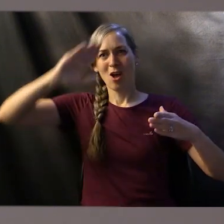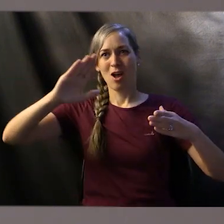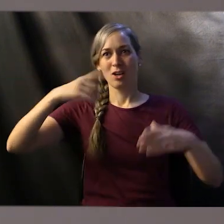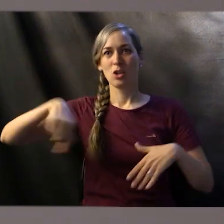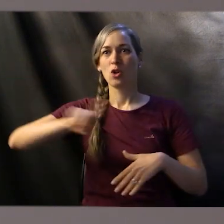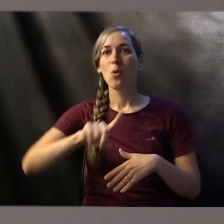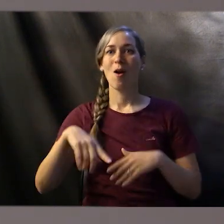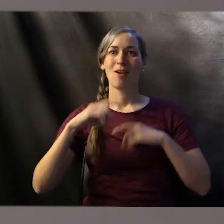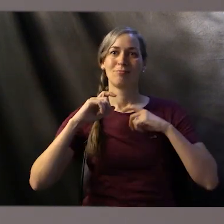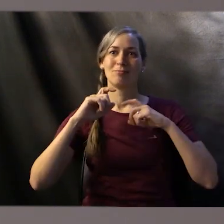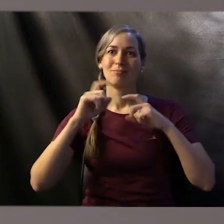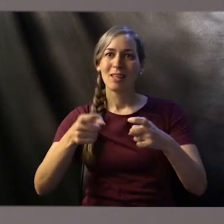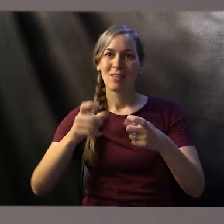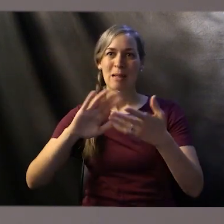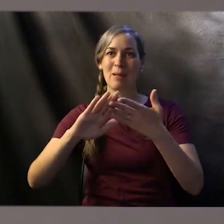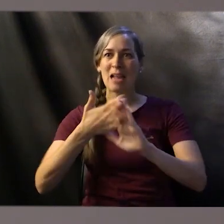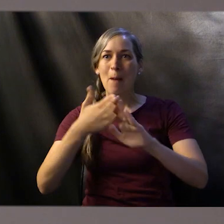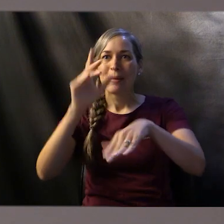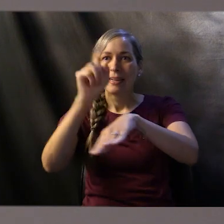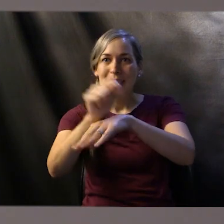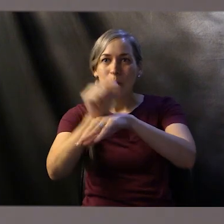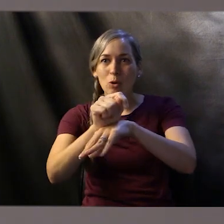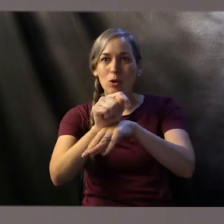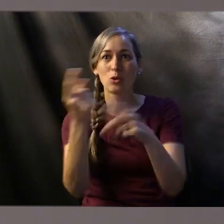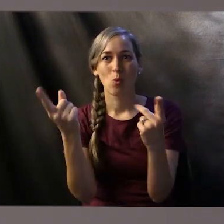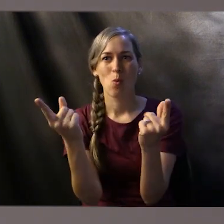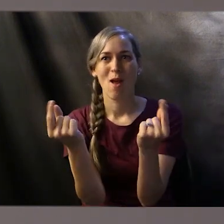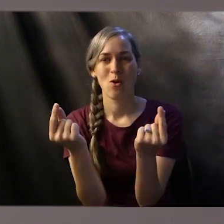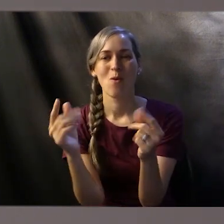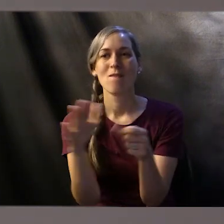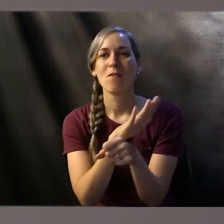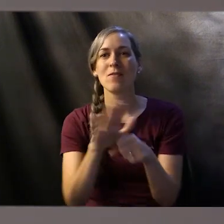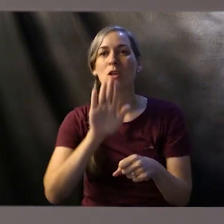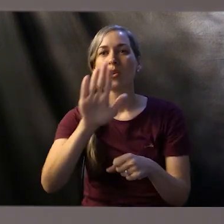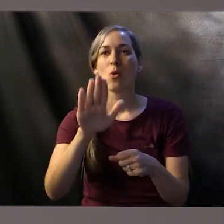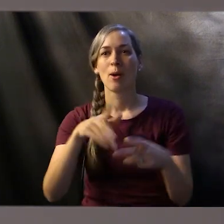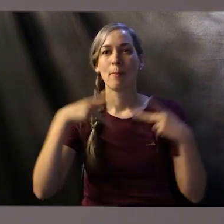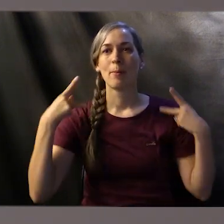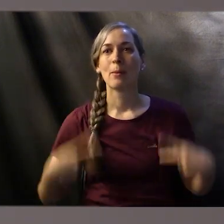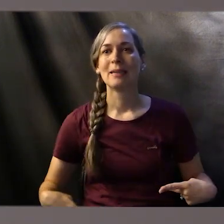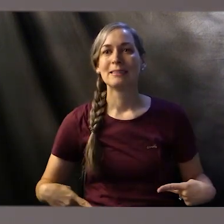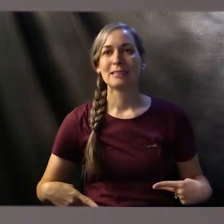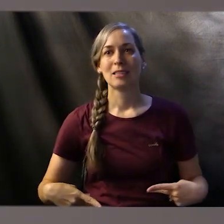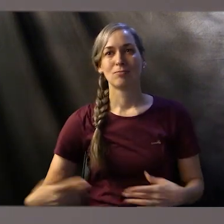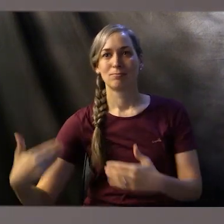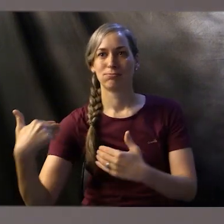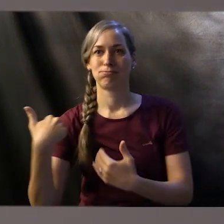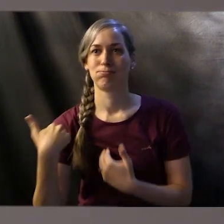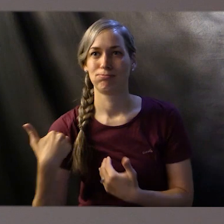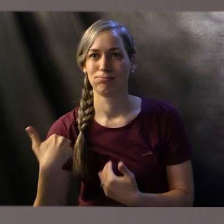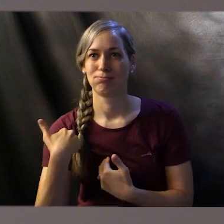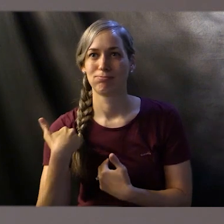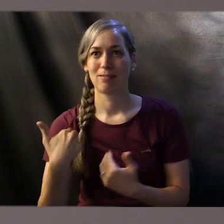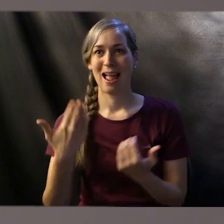temple within yourself, fulfill your priestly duty by devoting your life to serving others